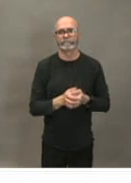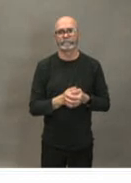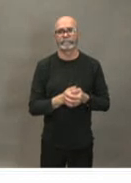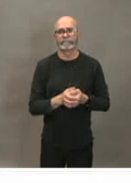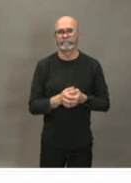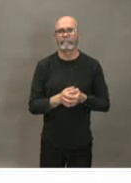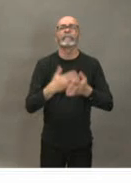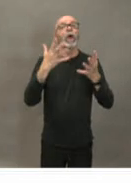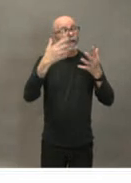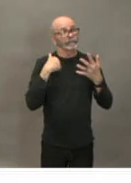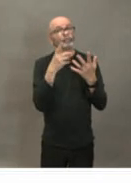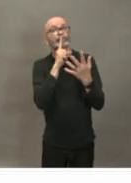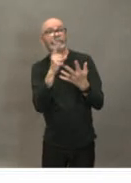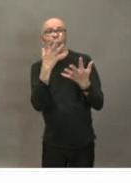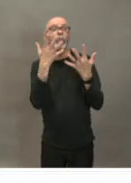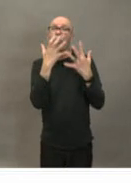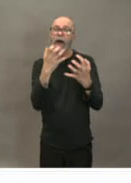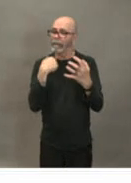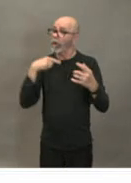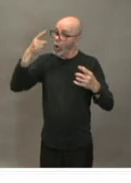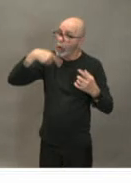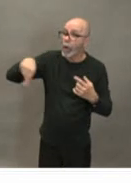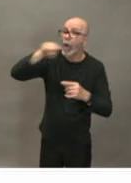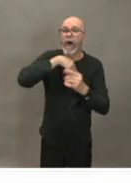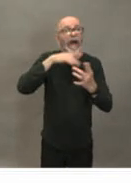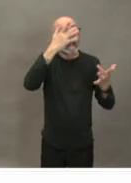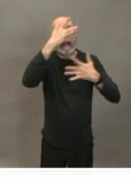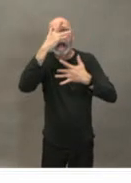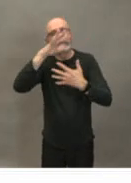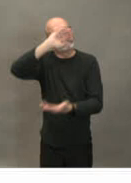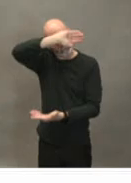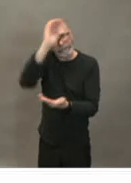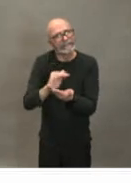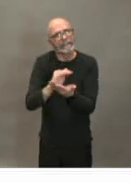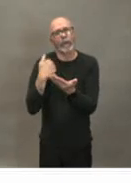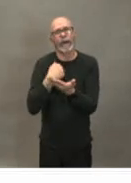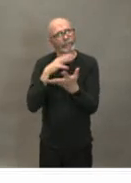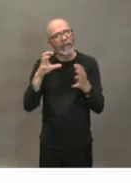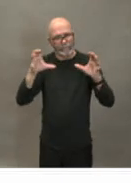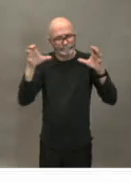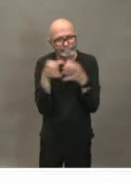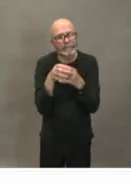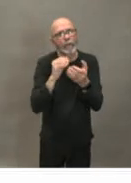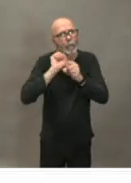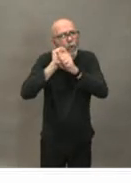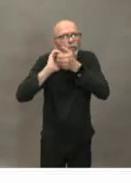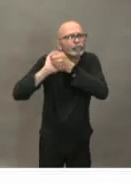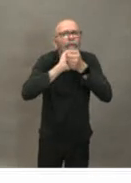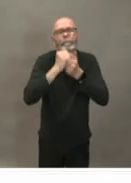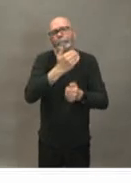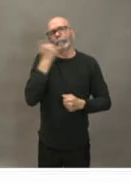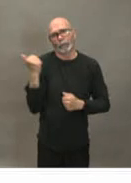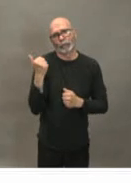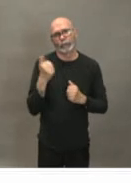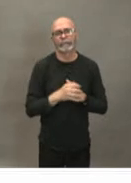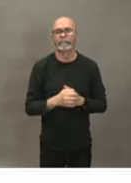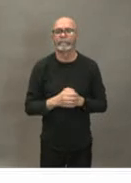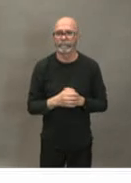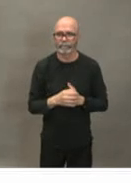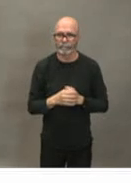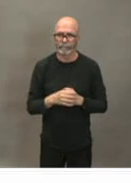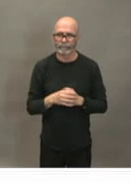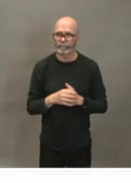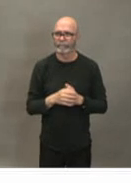at the end of this month we are to host a major international event of the women's world's hockey championships have you been in touch with hockey canada or the ihf